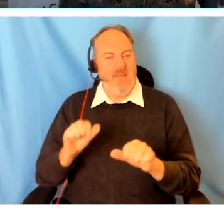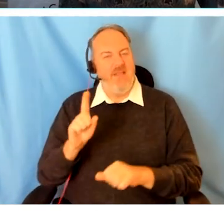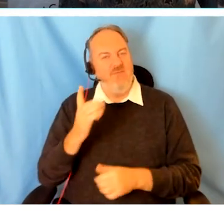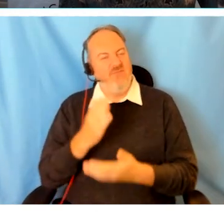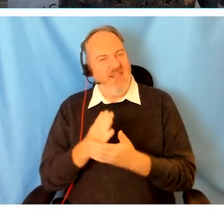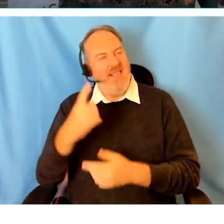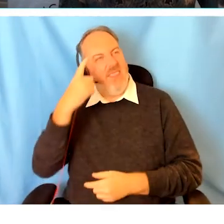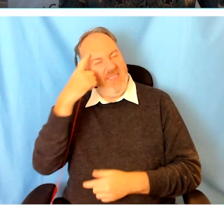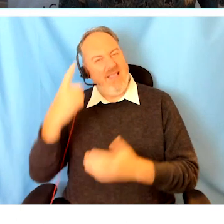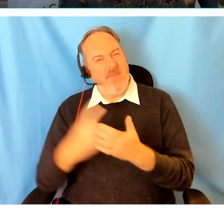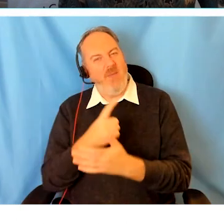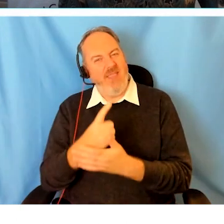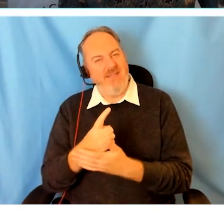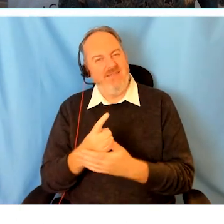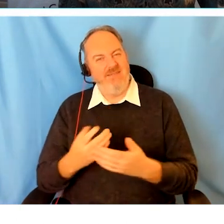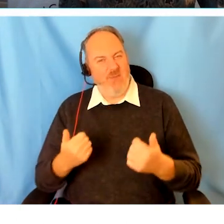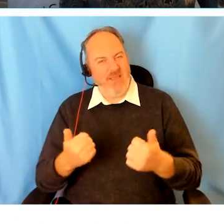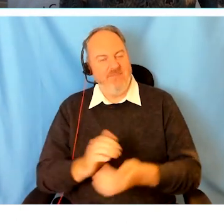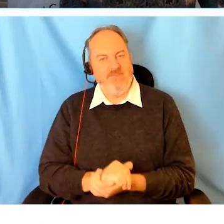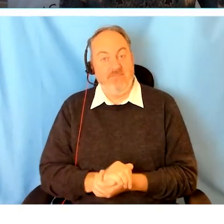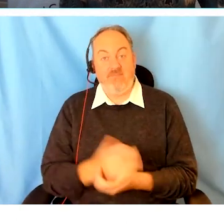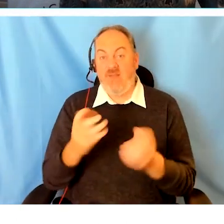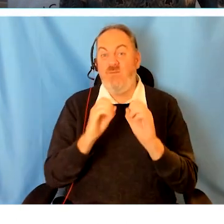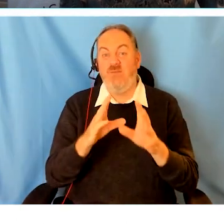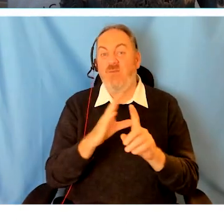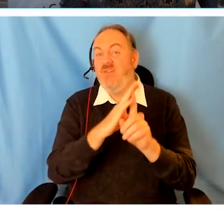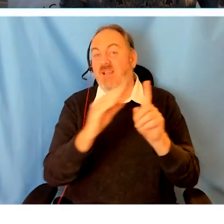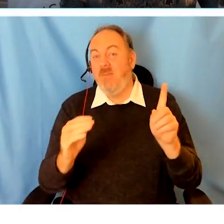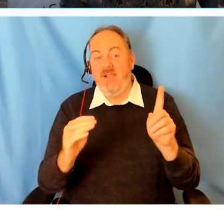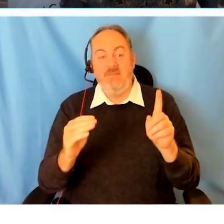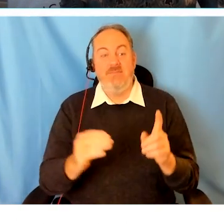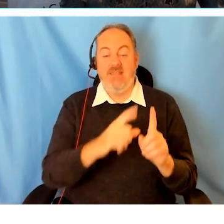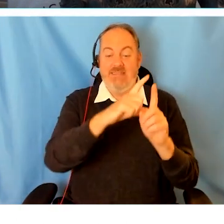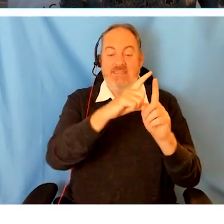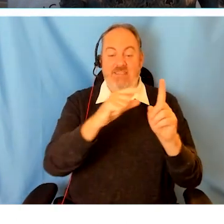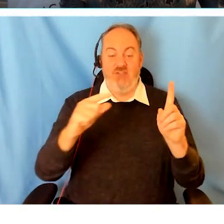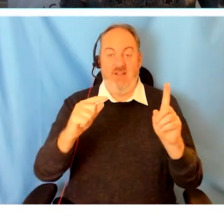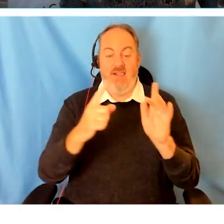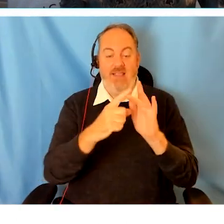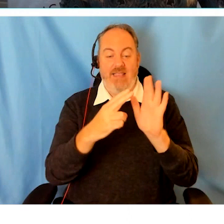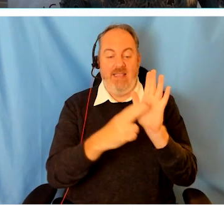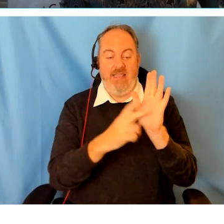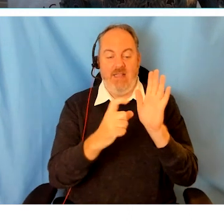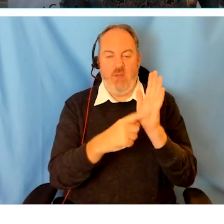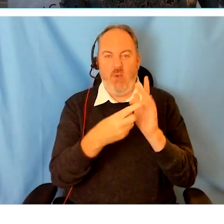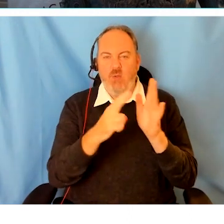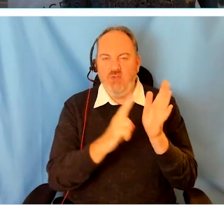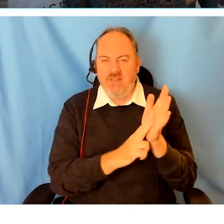away today. Take for example digital inclusion, engagement,